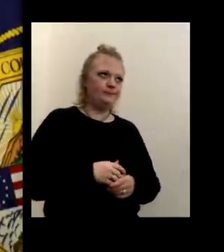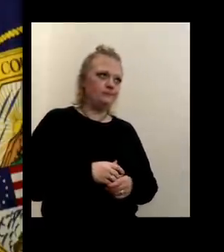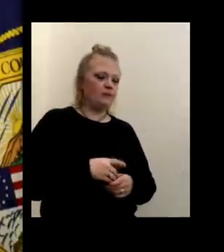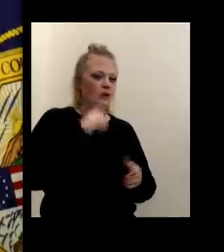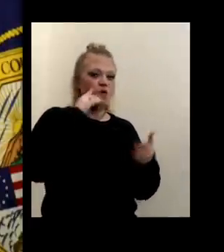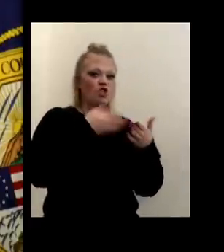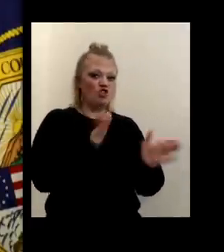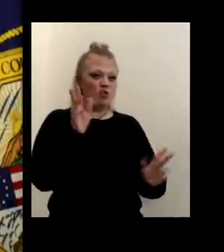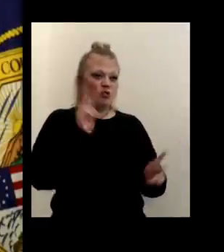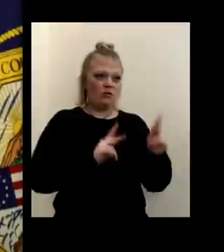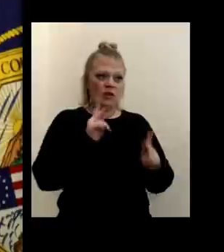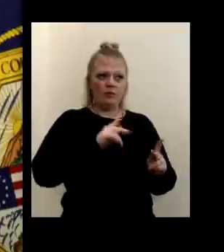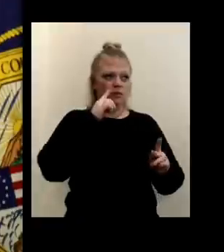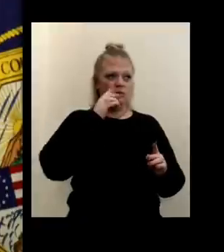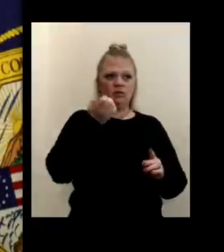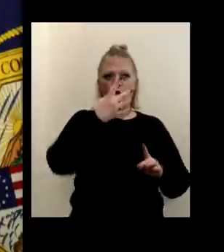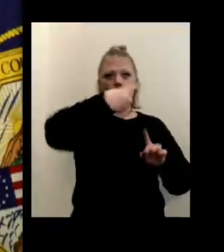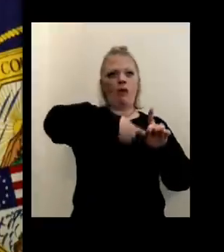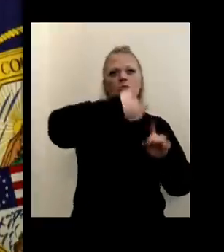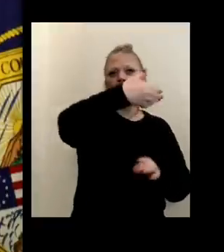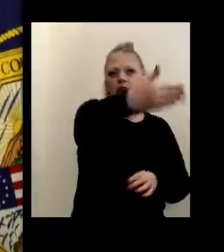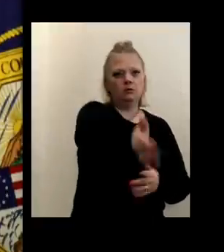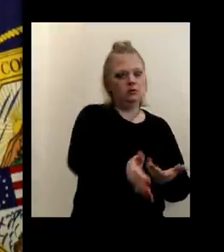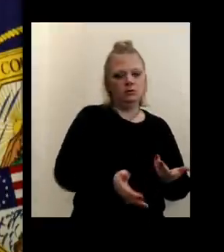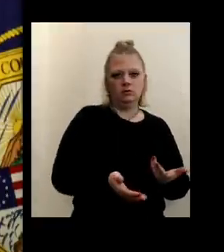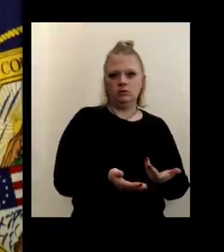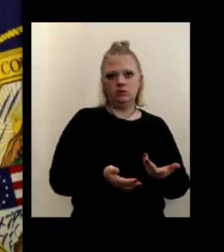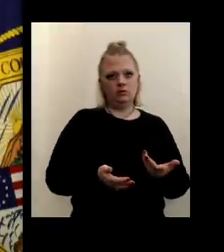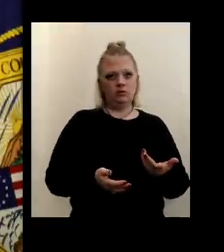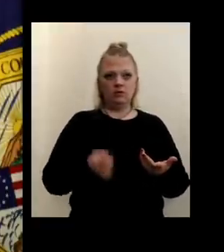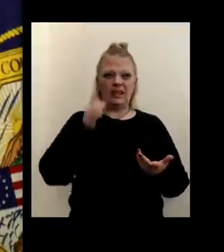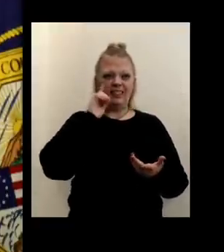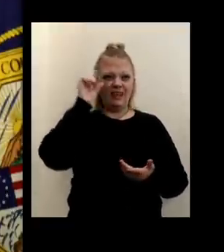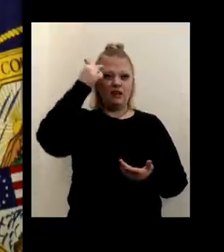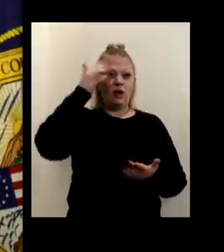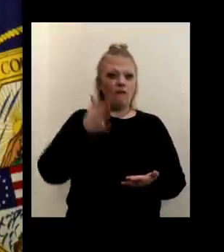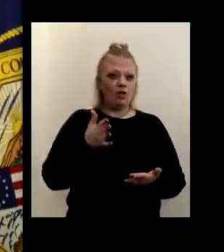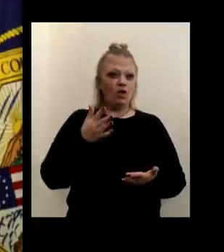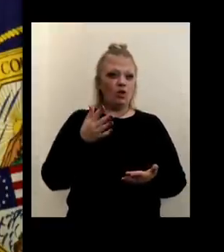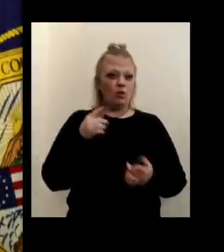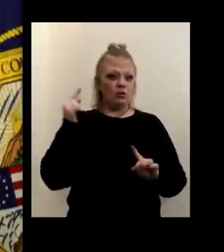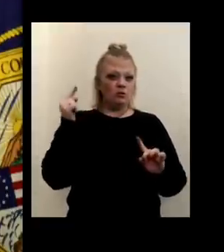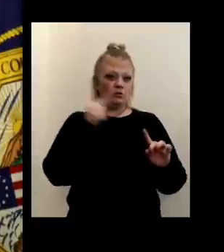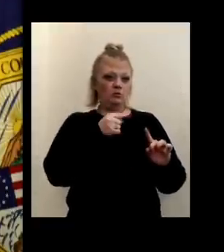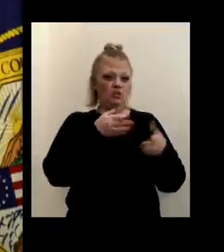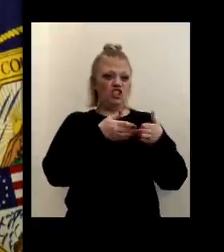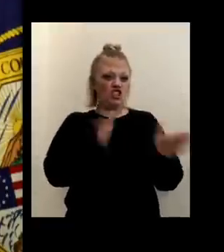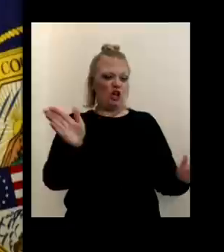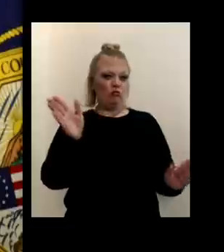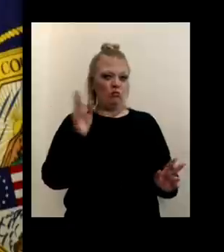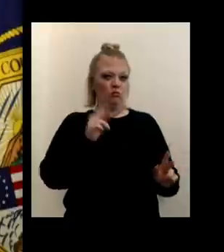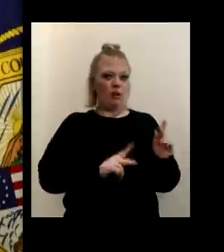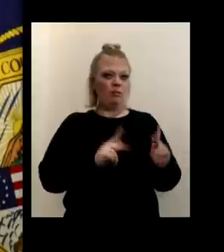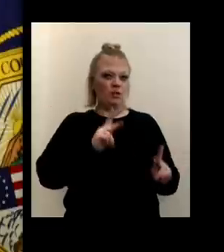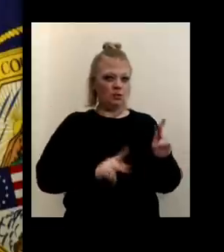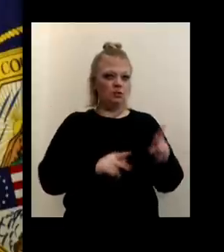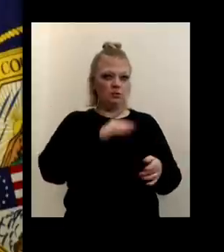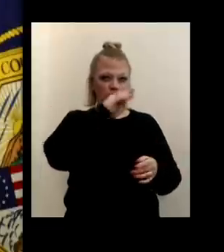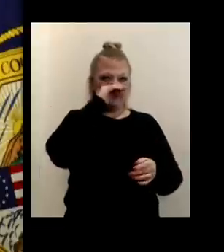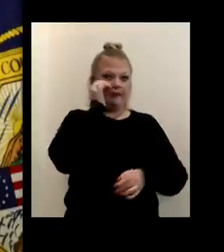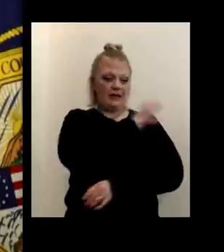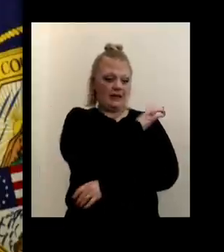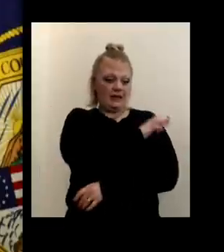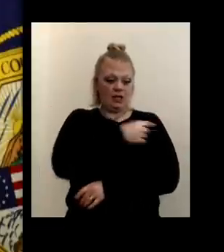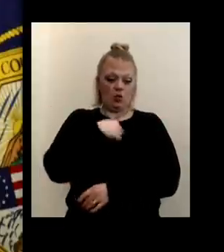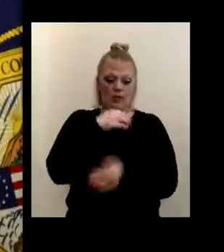the general public, it's going to be months away, uh, Claudine. And I think the governor was referencing more for the general public. Uh, the, the clinic we